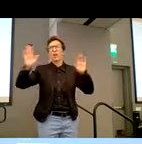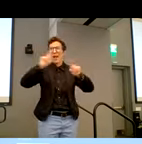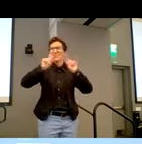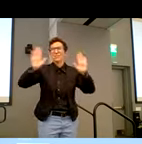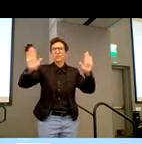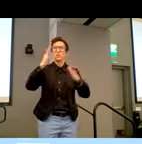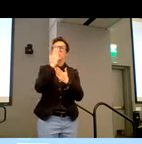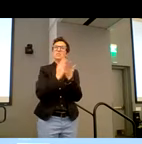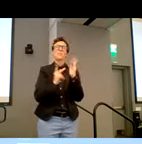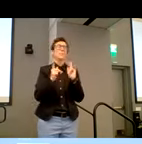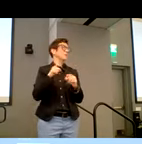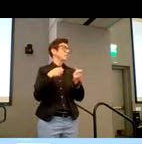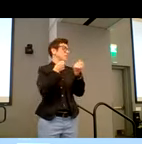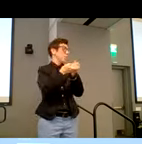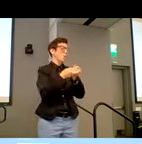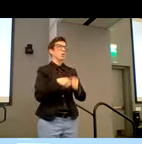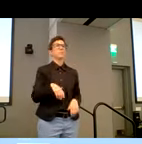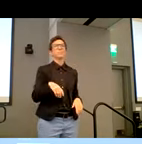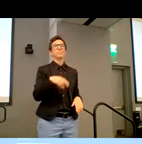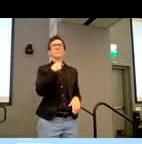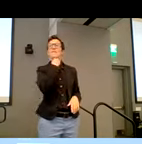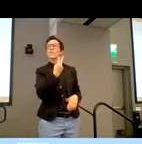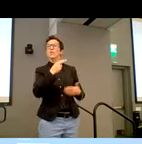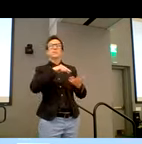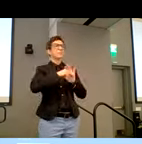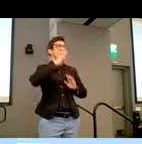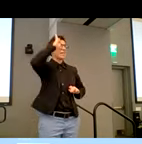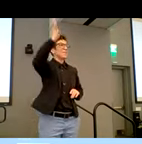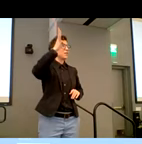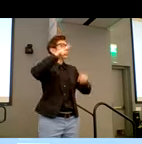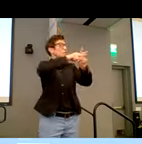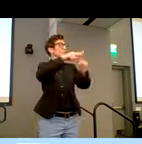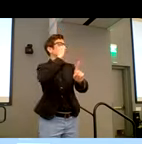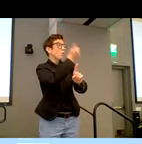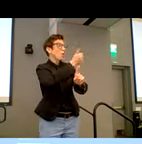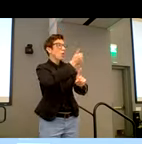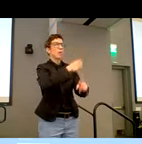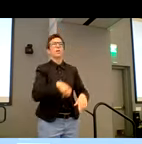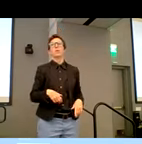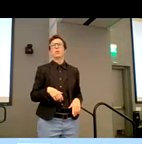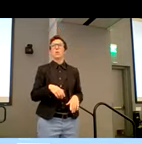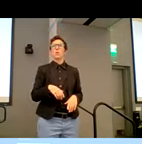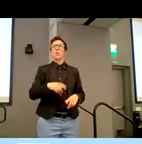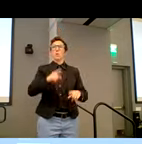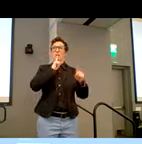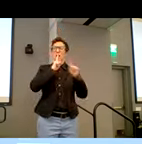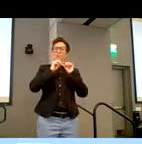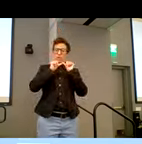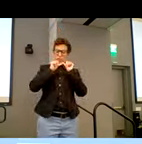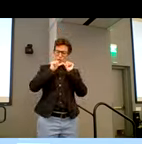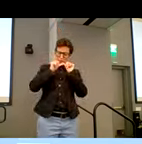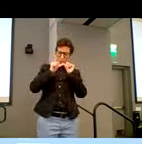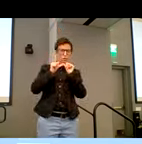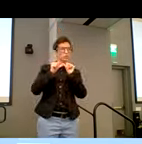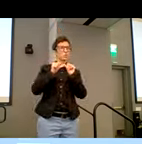need support in regards to that. That voice could be an innovation for tomorrow. It could be pushing the conversation forward or just